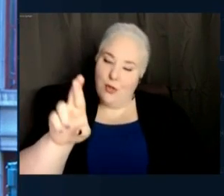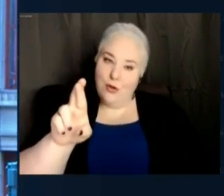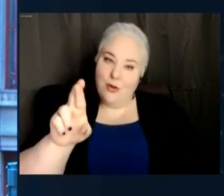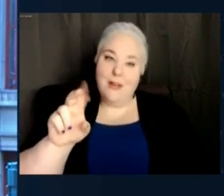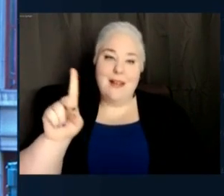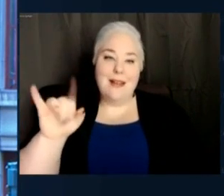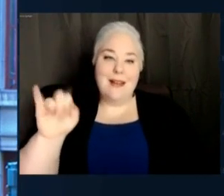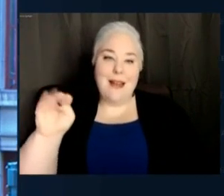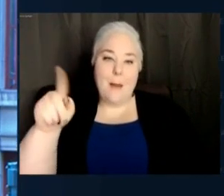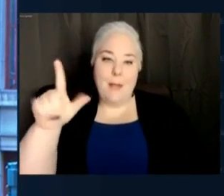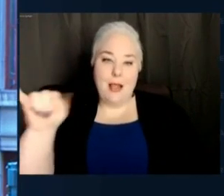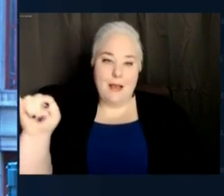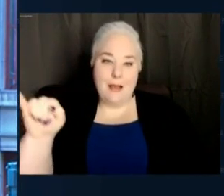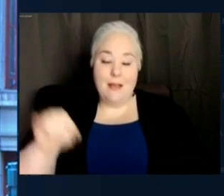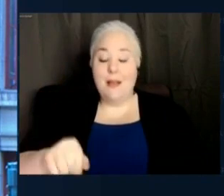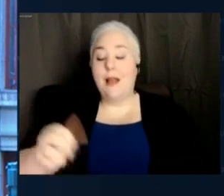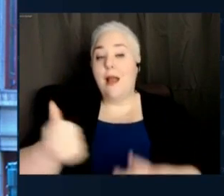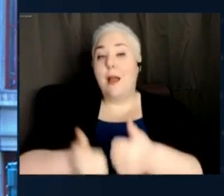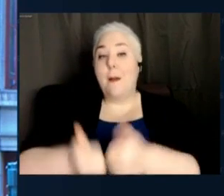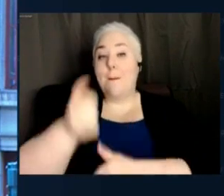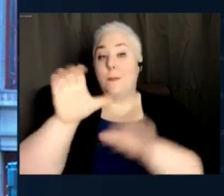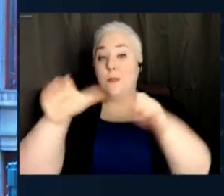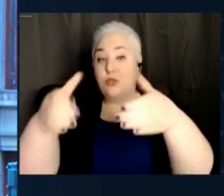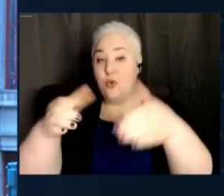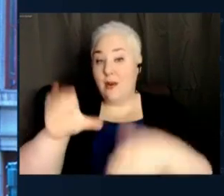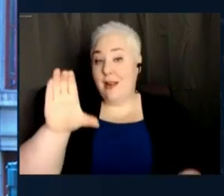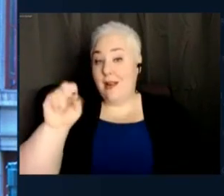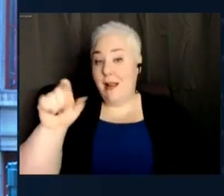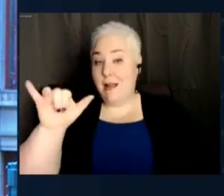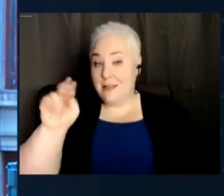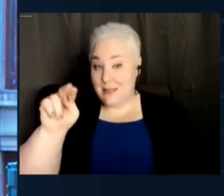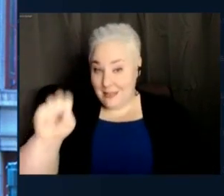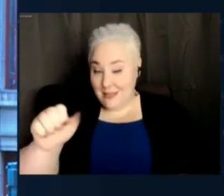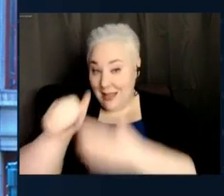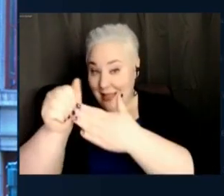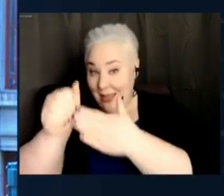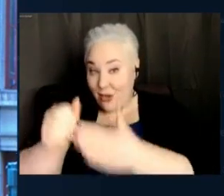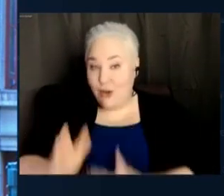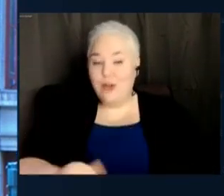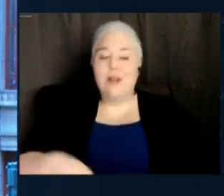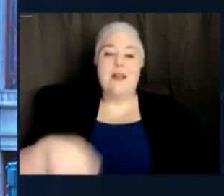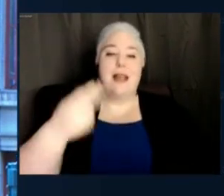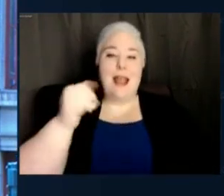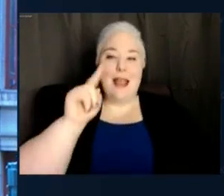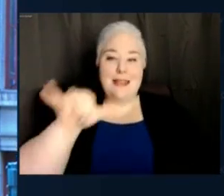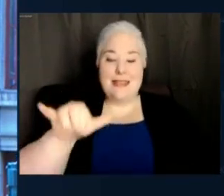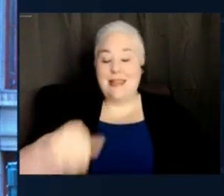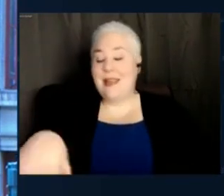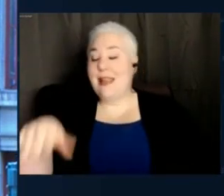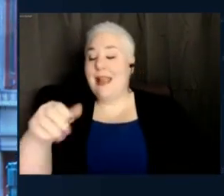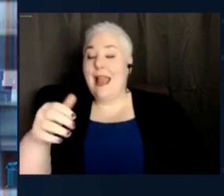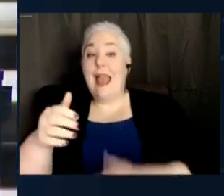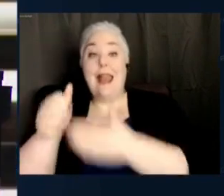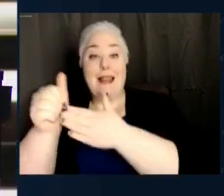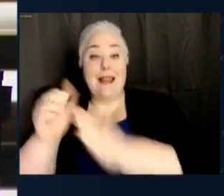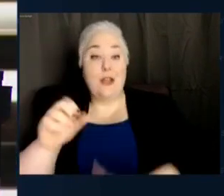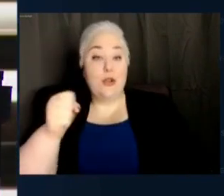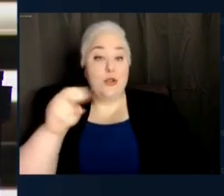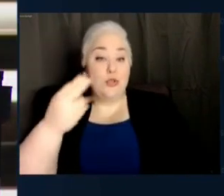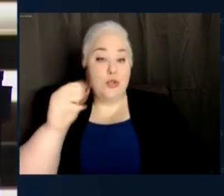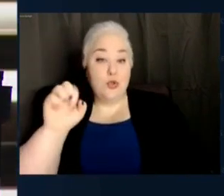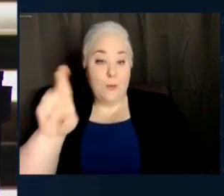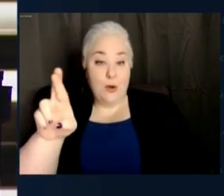Majority Leader, Andrea Stewart-Cousins, and the Speaker, Speaker Hastie, and the Majority Leader Schumer, and to all the elected officials